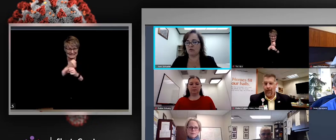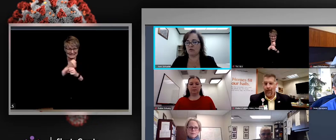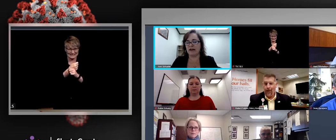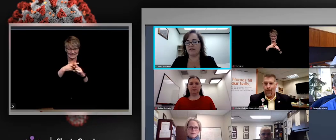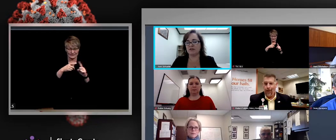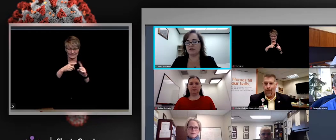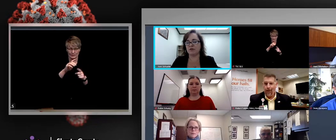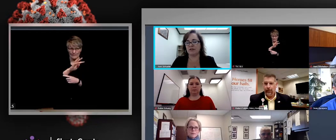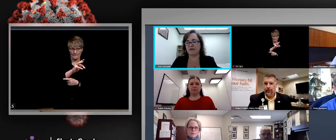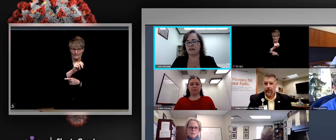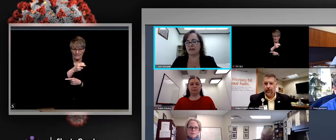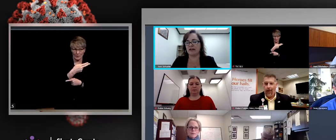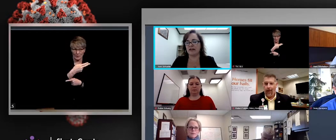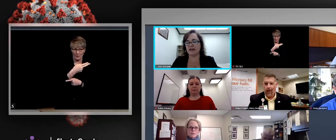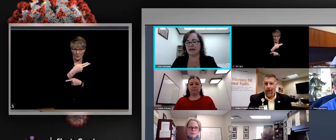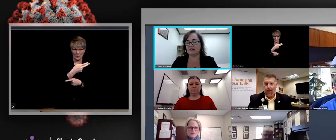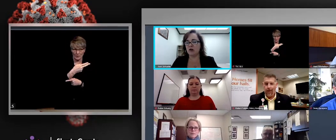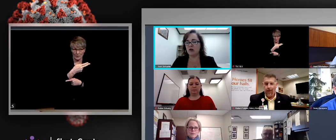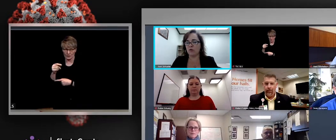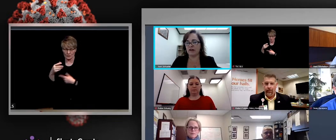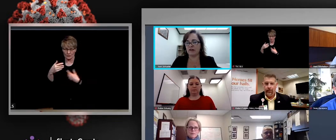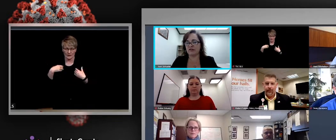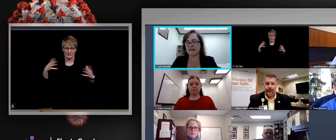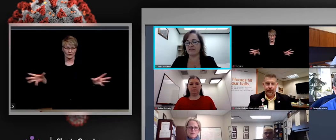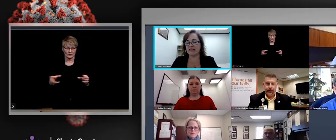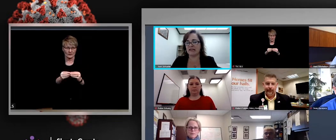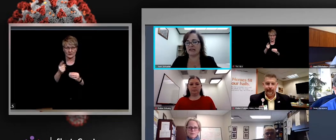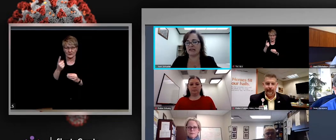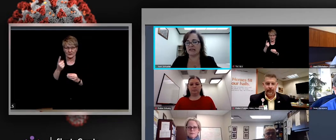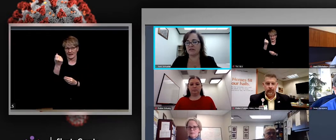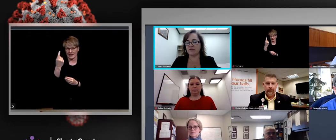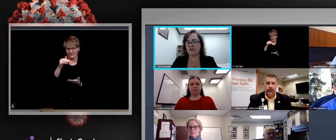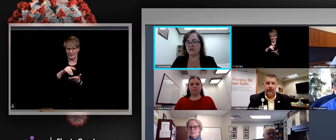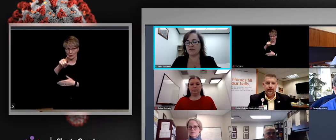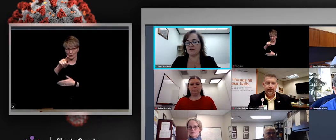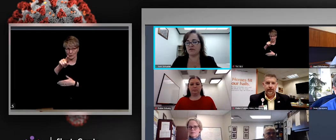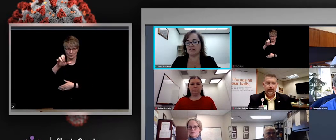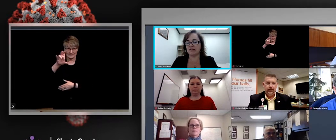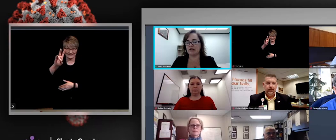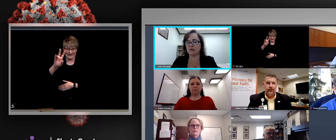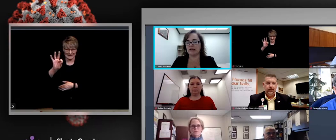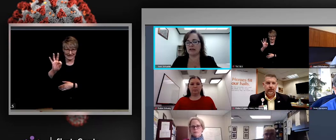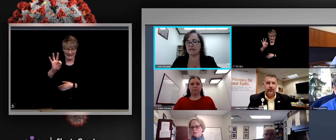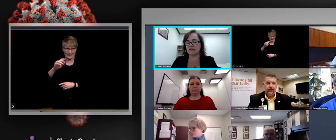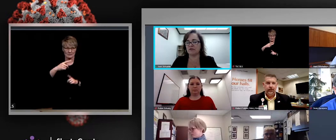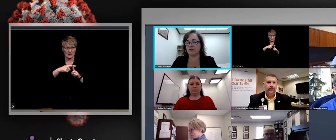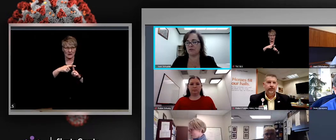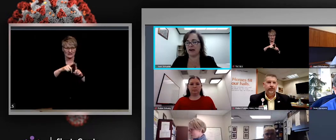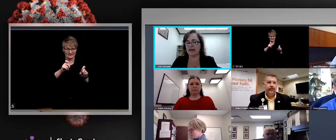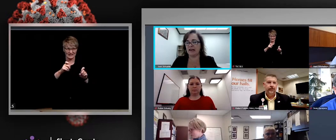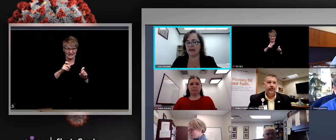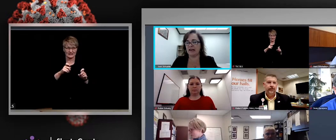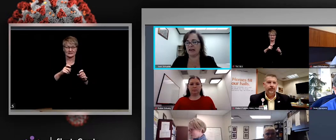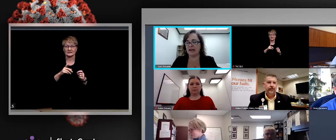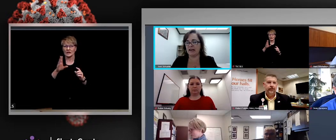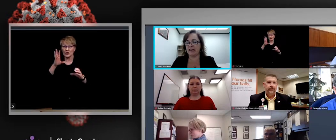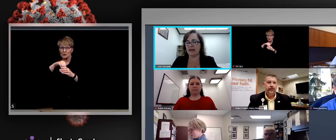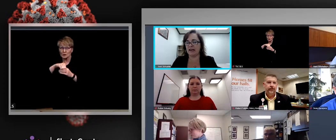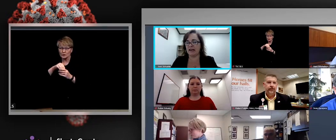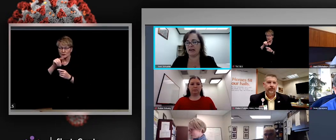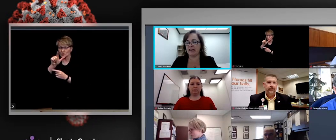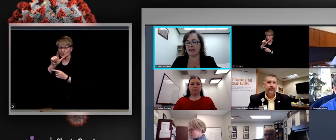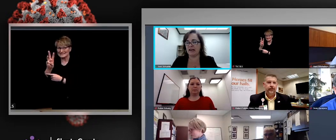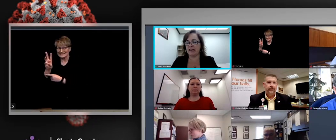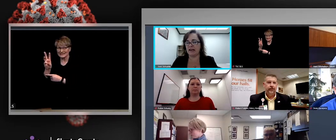and we have a total of 11,179 confirmed cases including 26 from Friday and